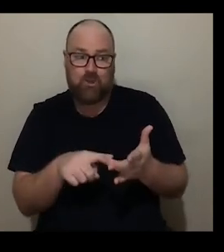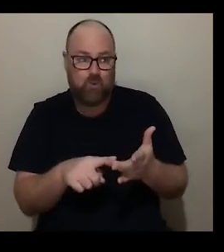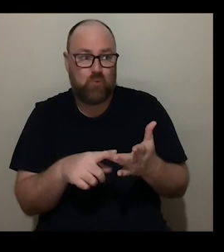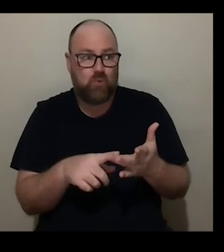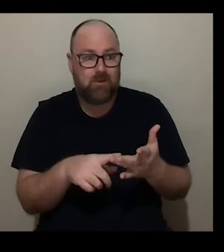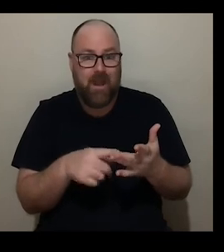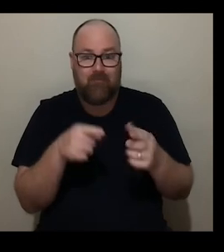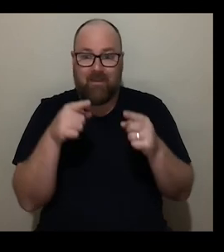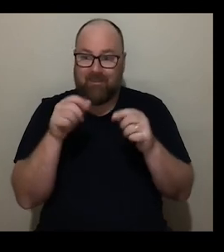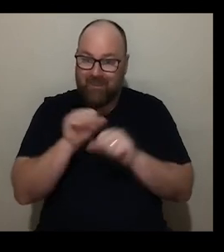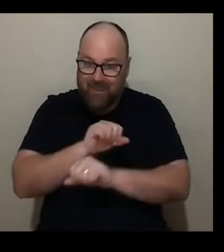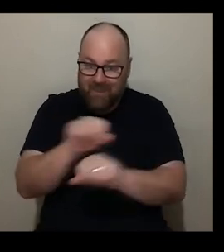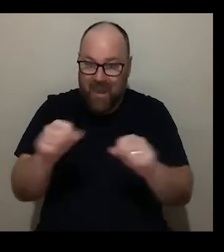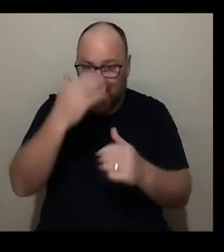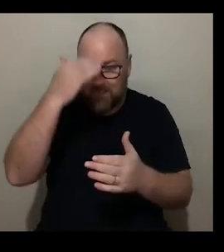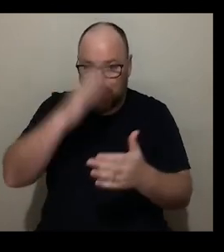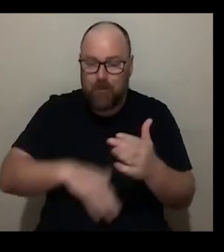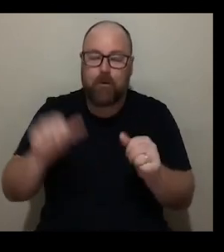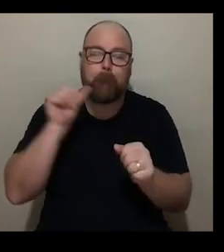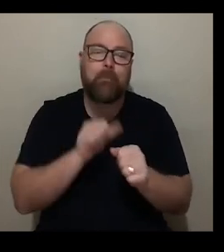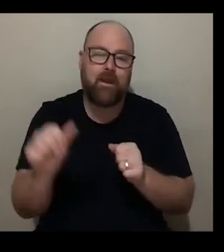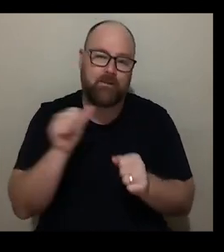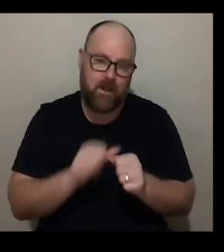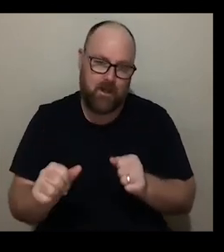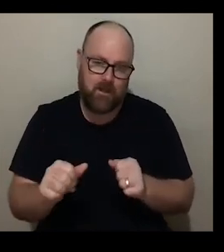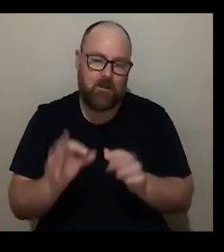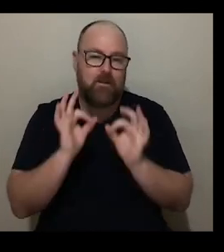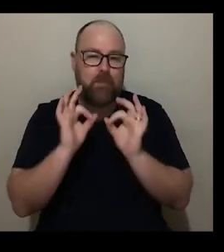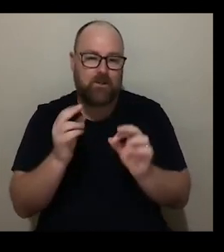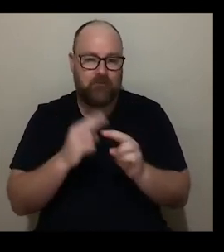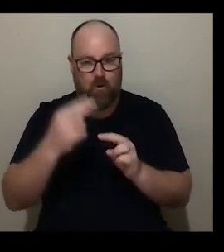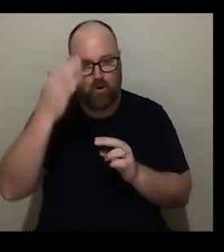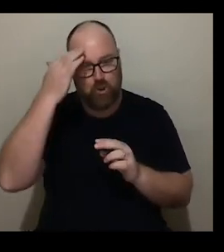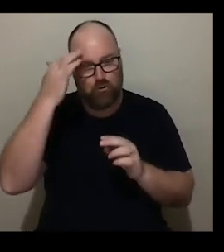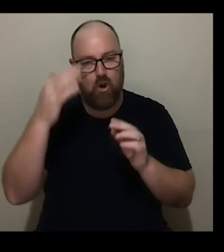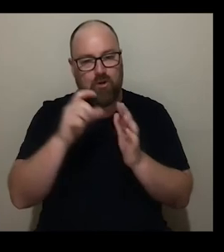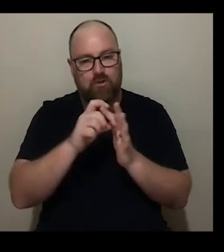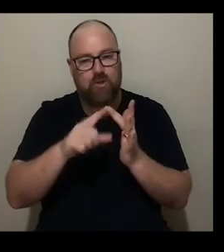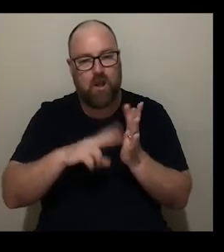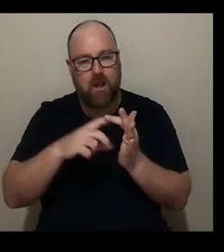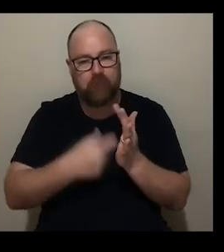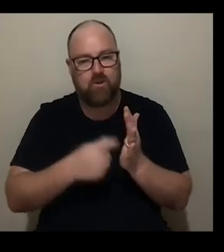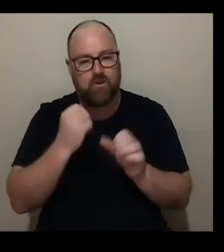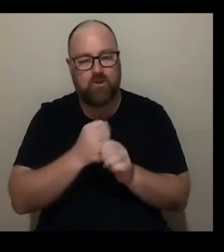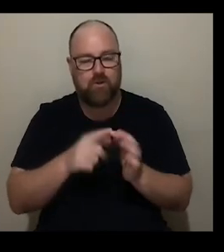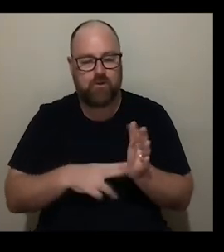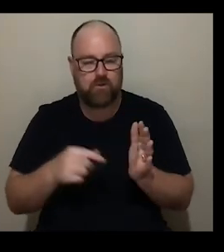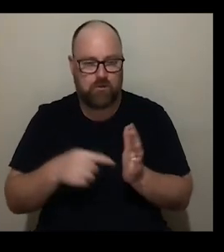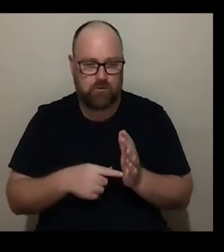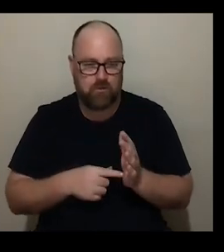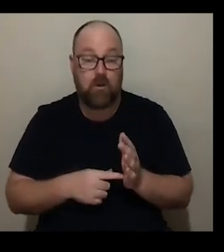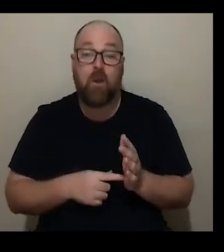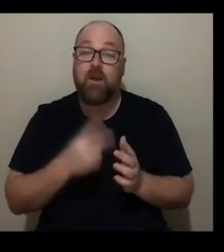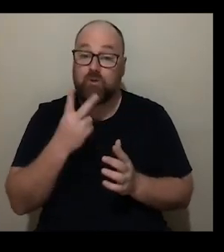experience for neurodivergent audiences even better so there are two ways we can do that we can first of all